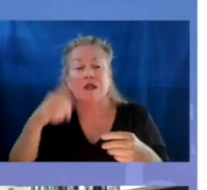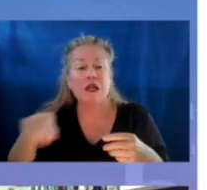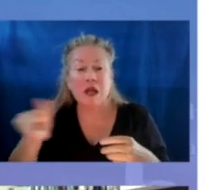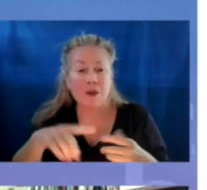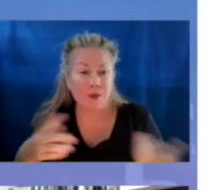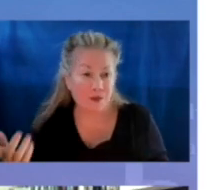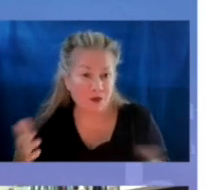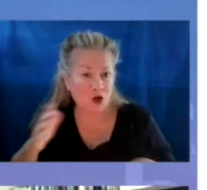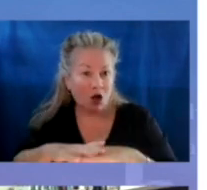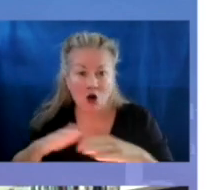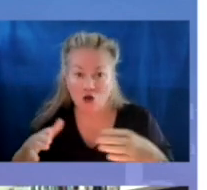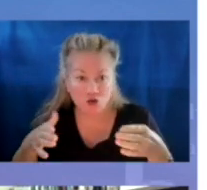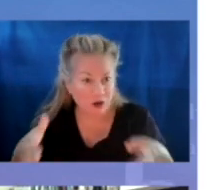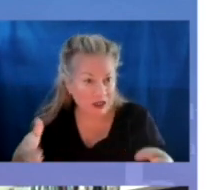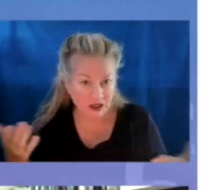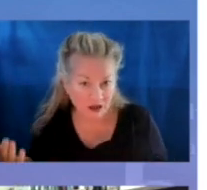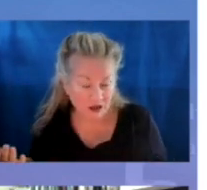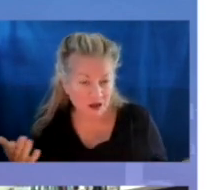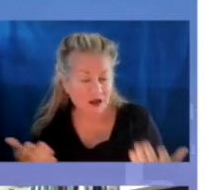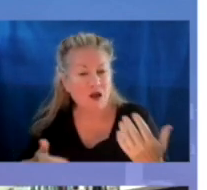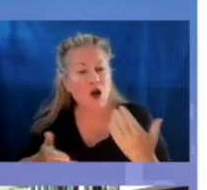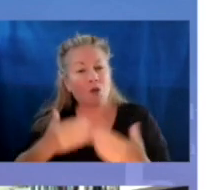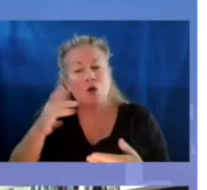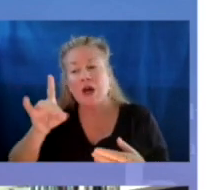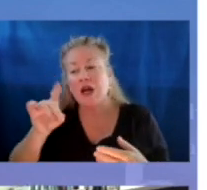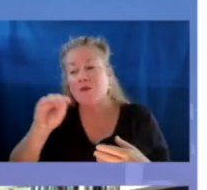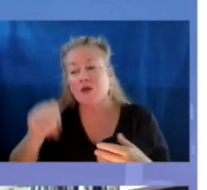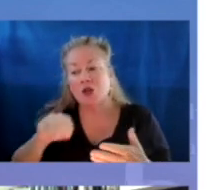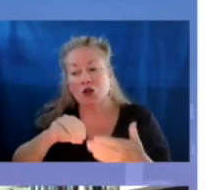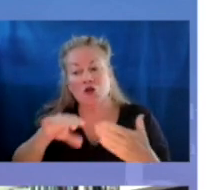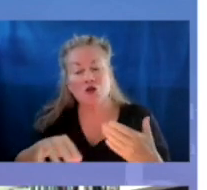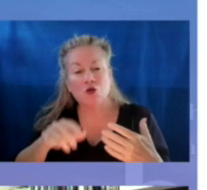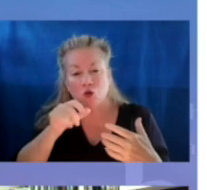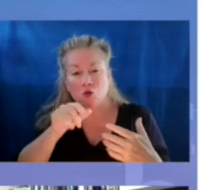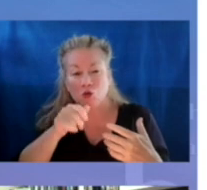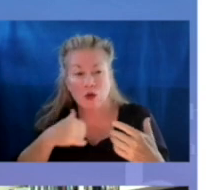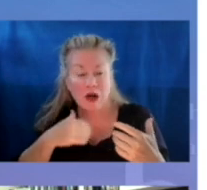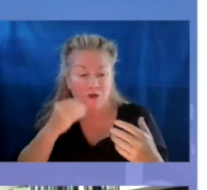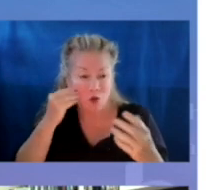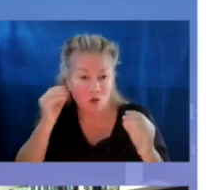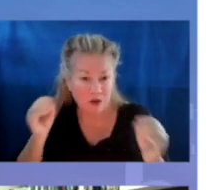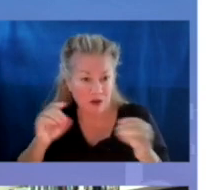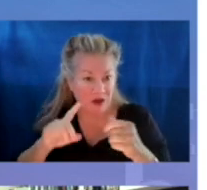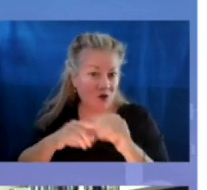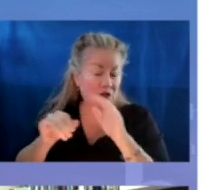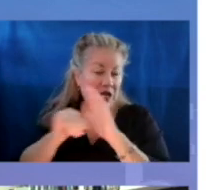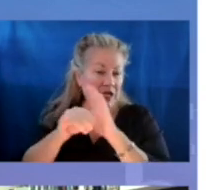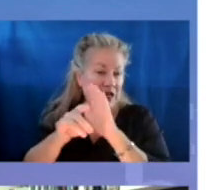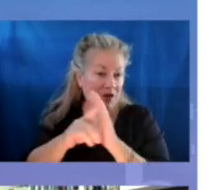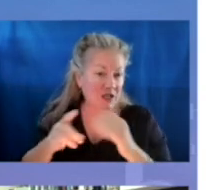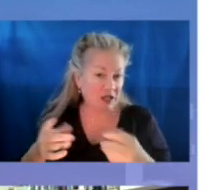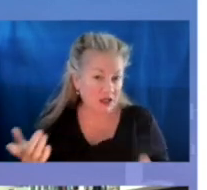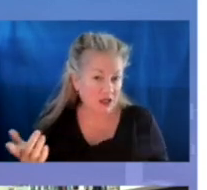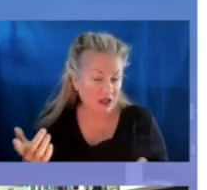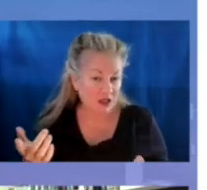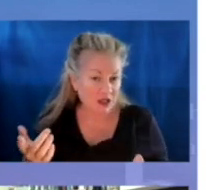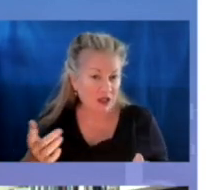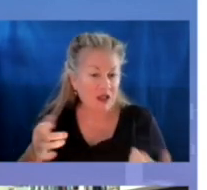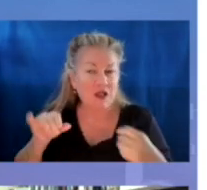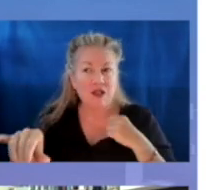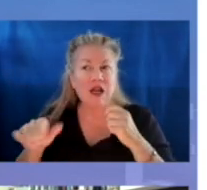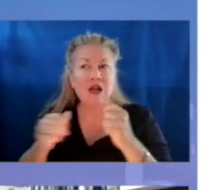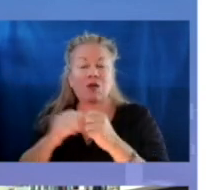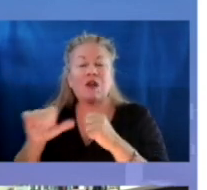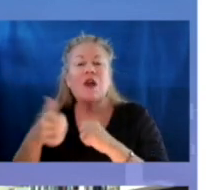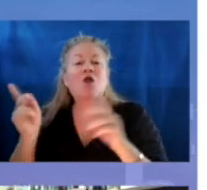see them. They're not on the streets. Almost 80% of students who are experiencing homelessness when they're first identified are